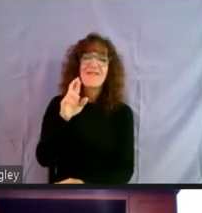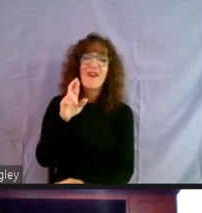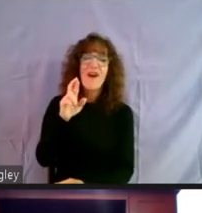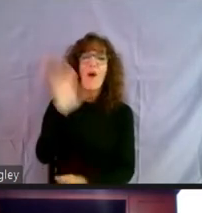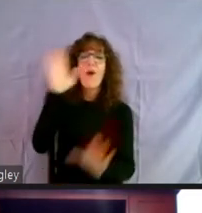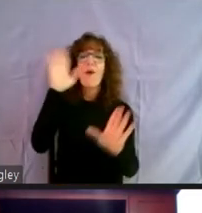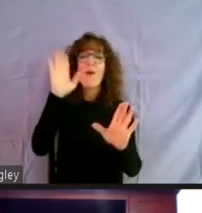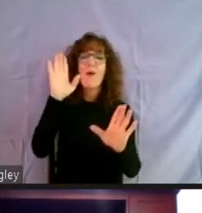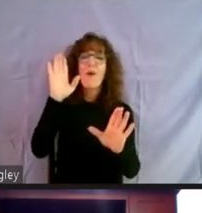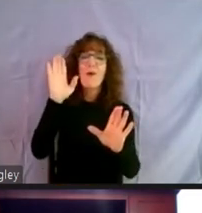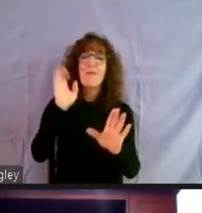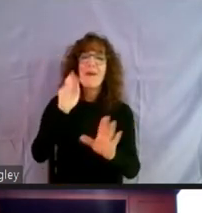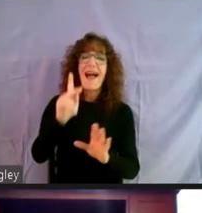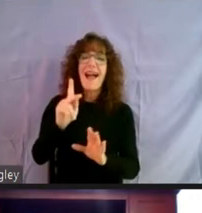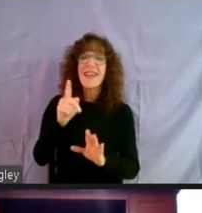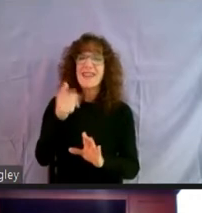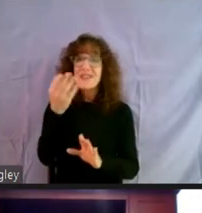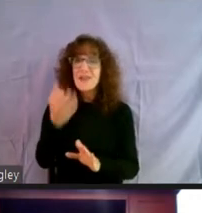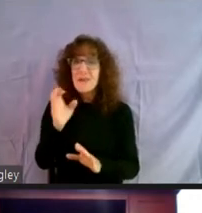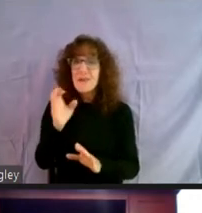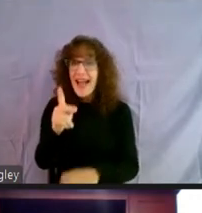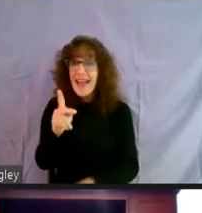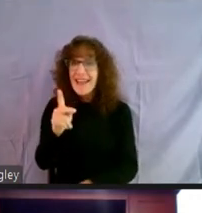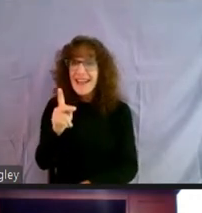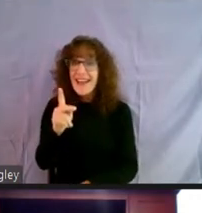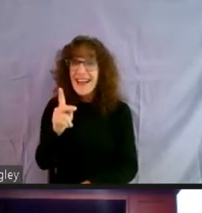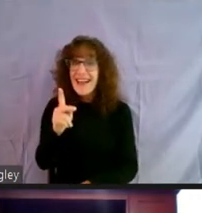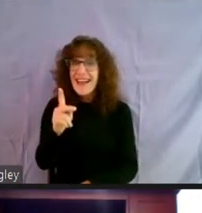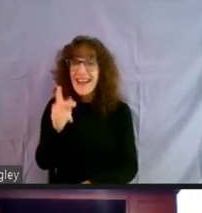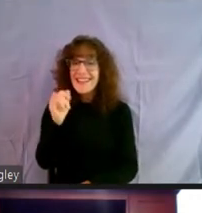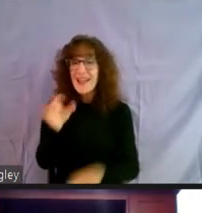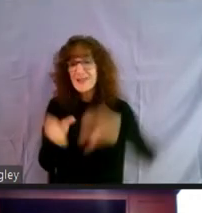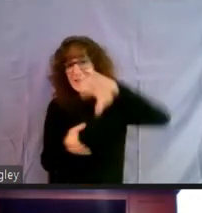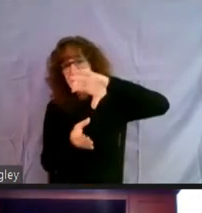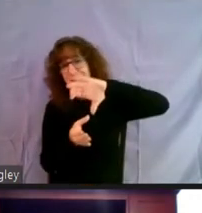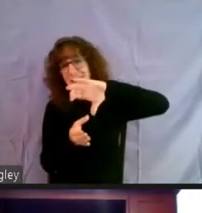there she is. There you are. Now she's sideways.